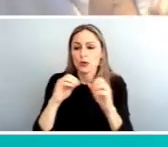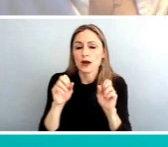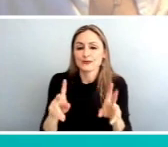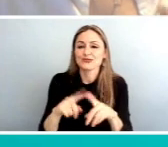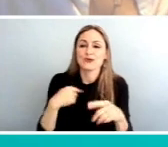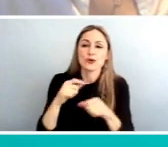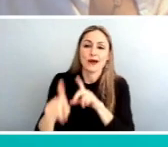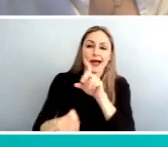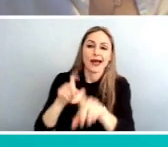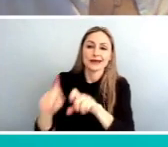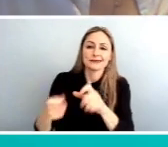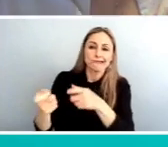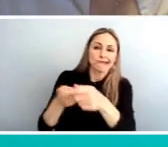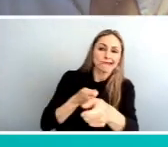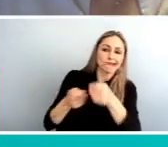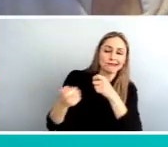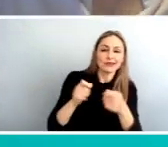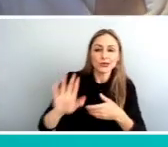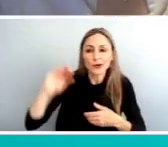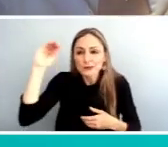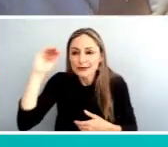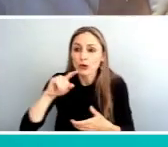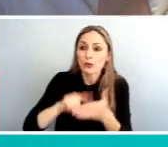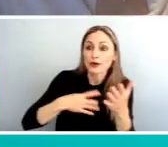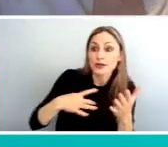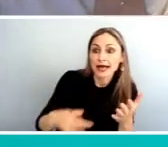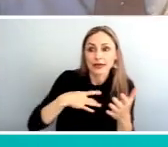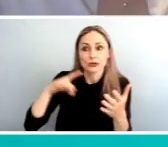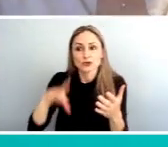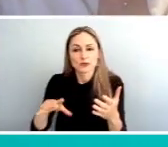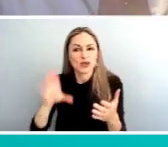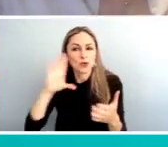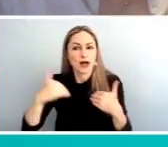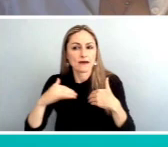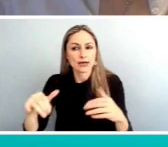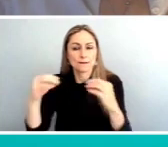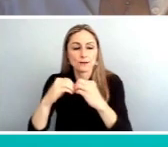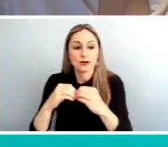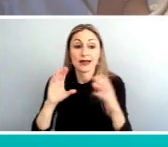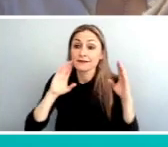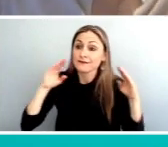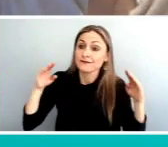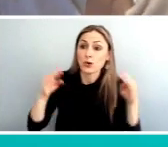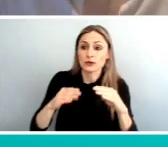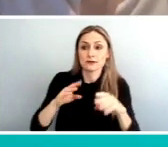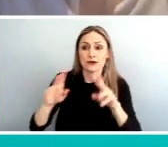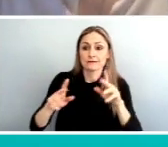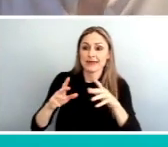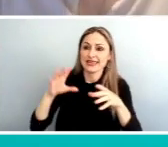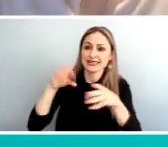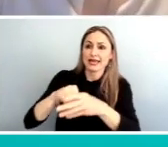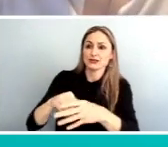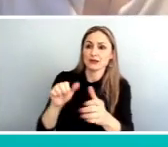information what's your opinion what do you like what don't you like so and really focus on engaging people where they are so in terms of